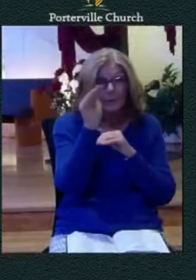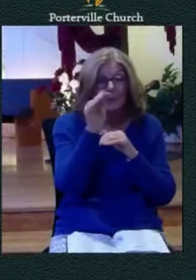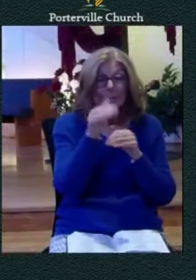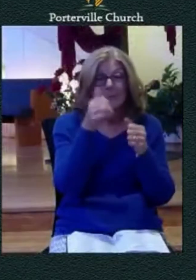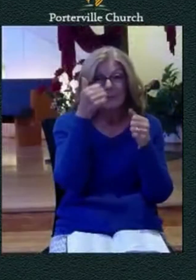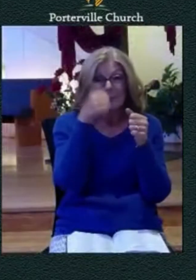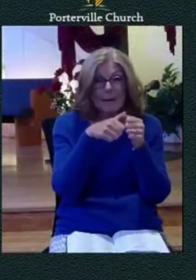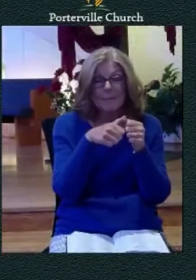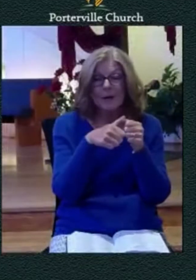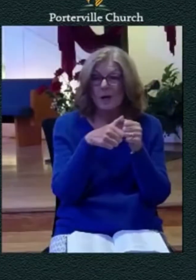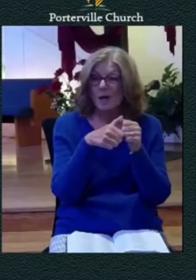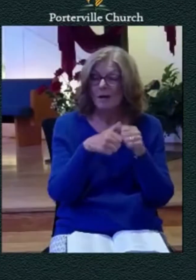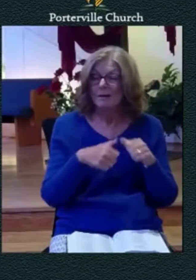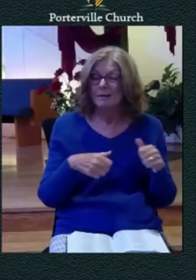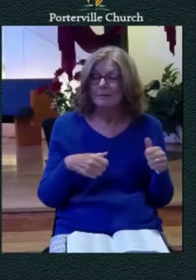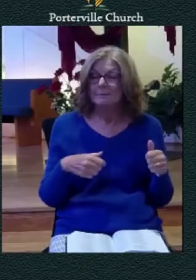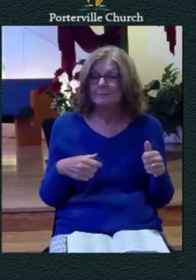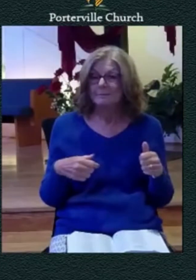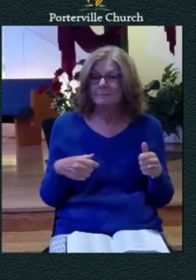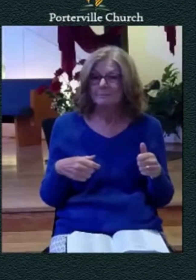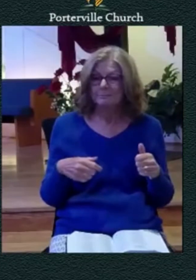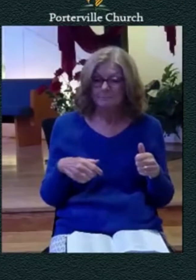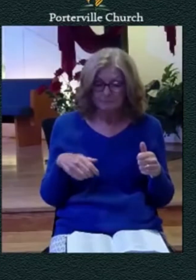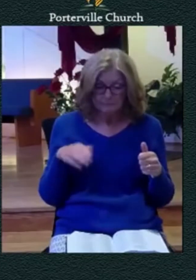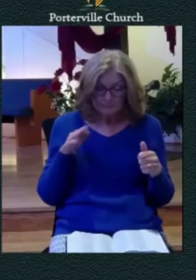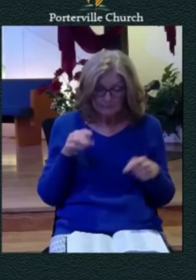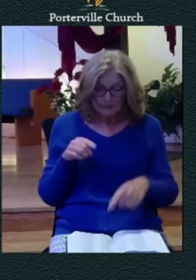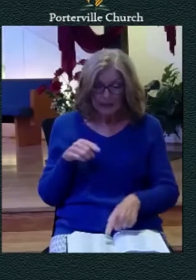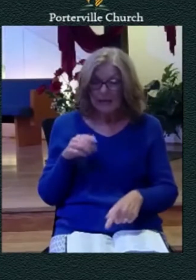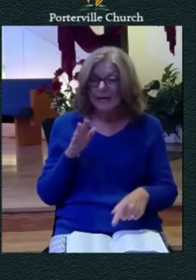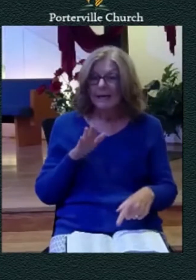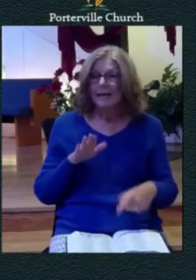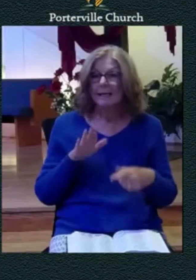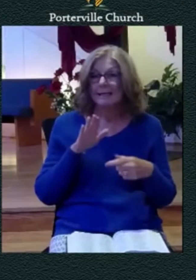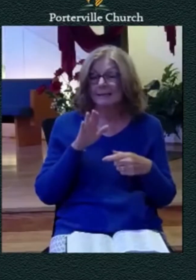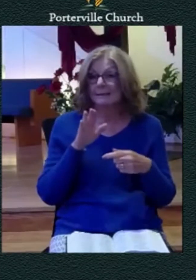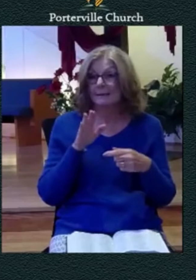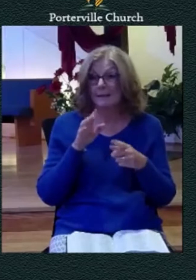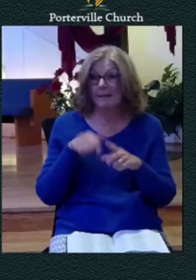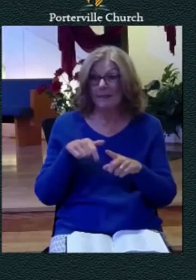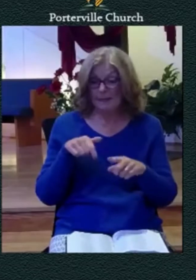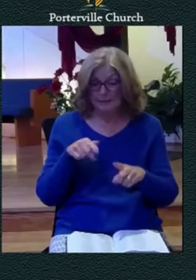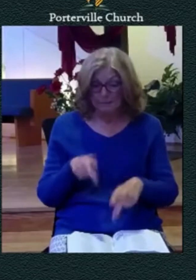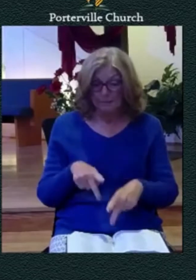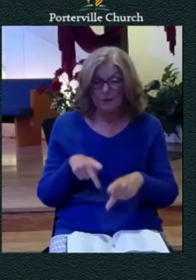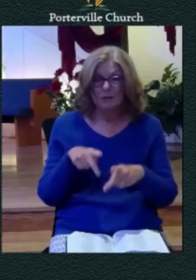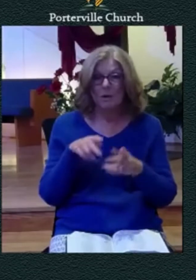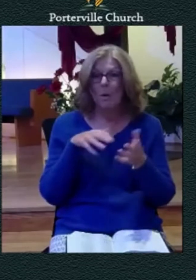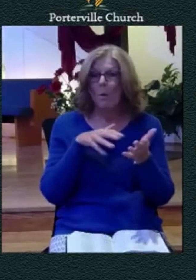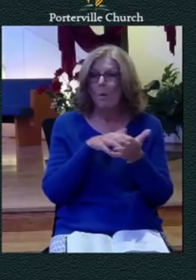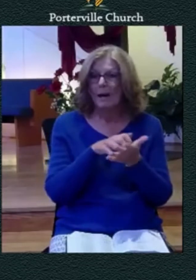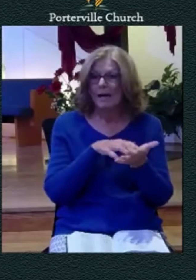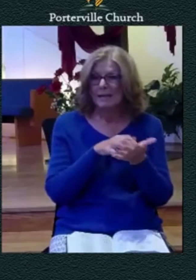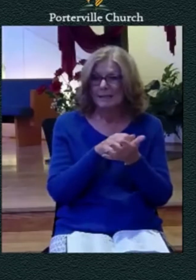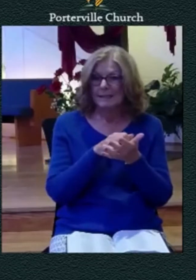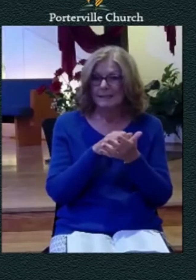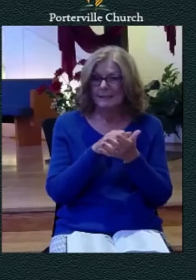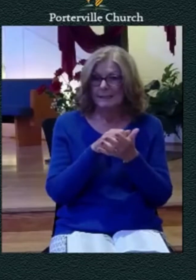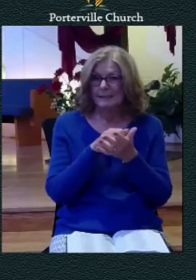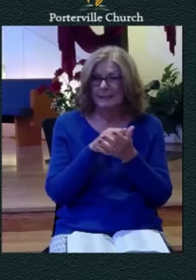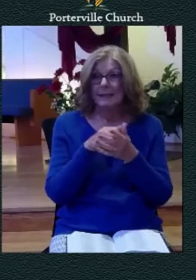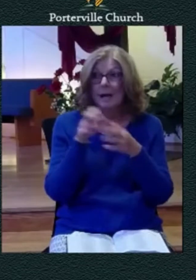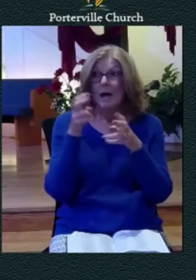is this inability in the face of great trouble to hold on to the truth about god